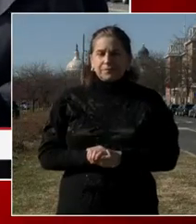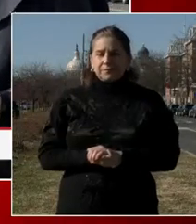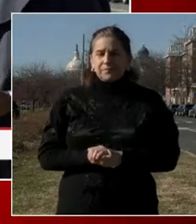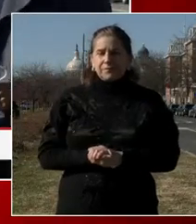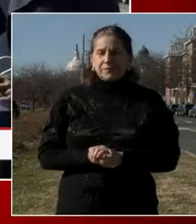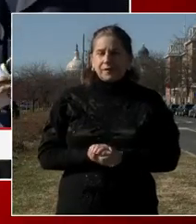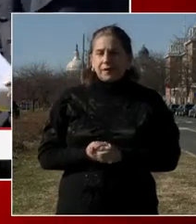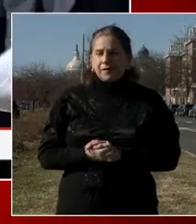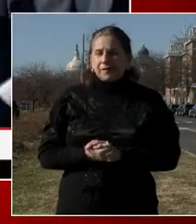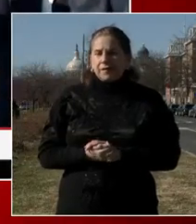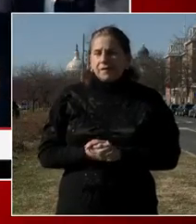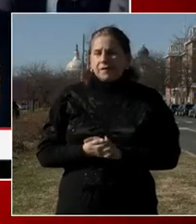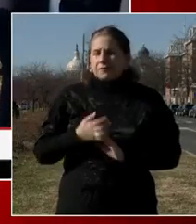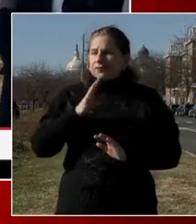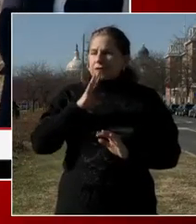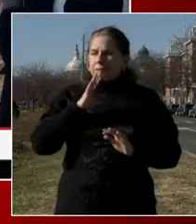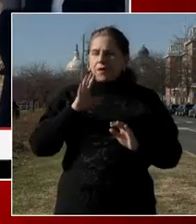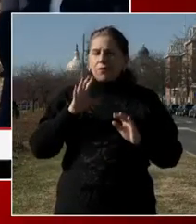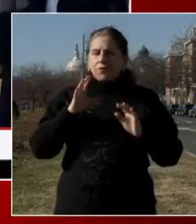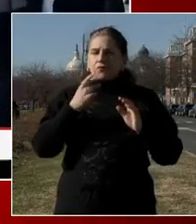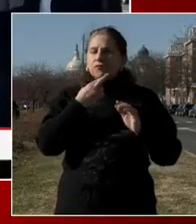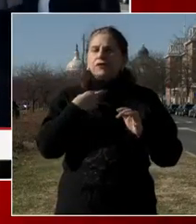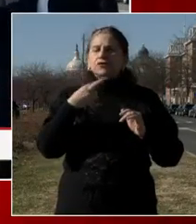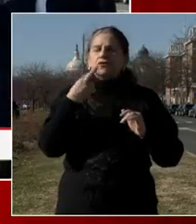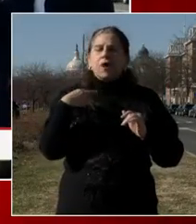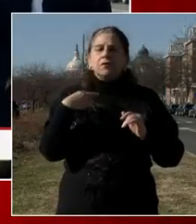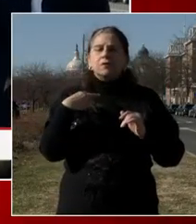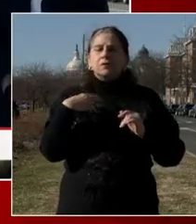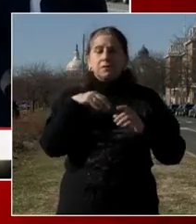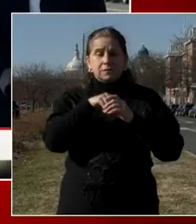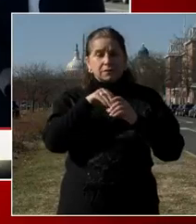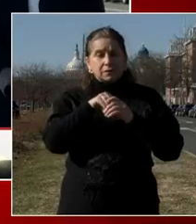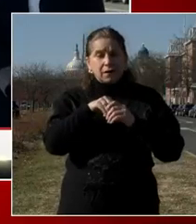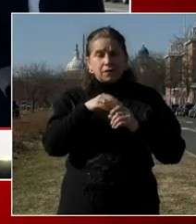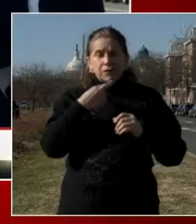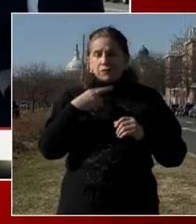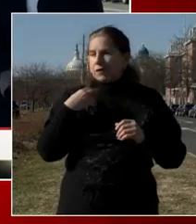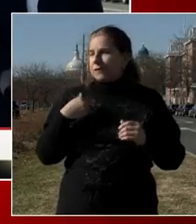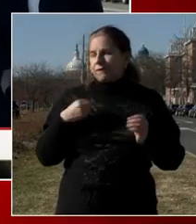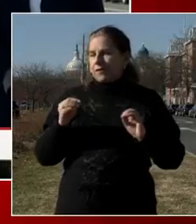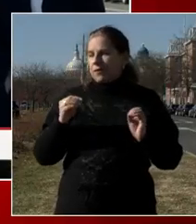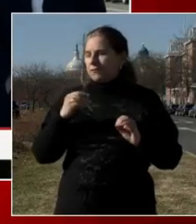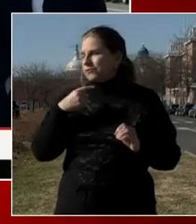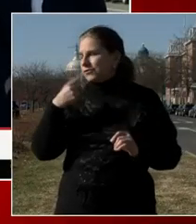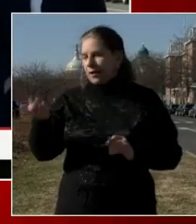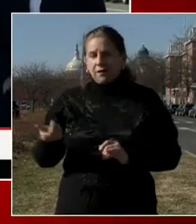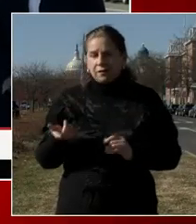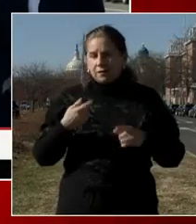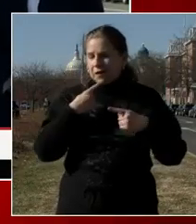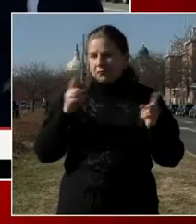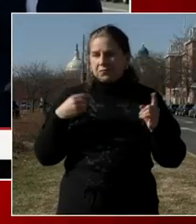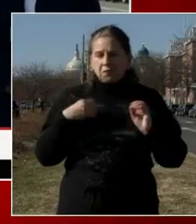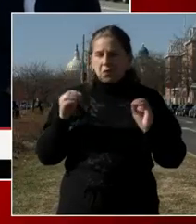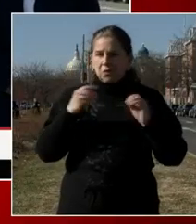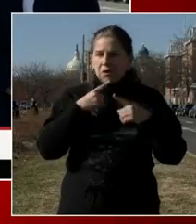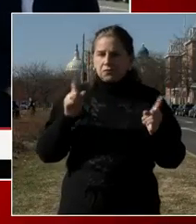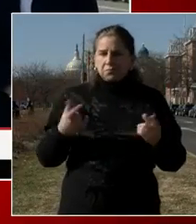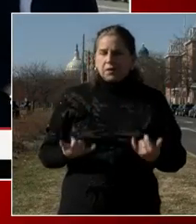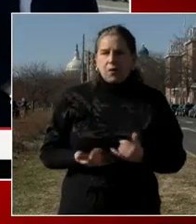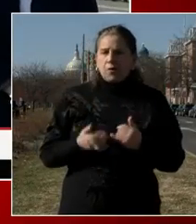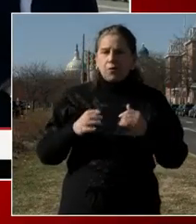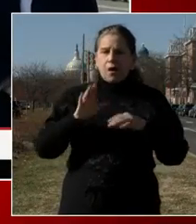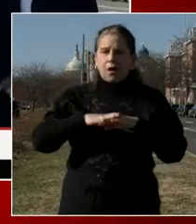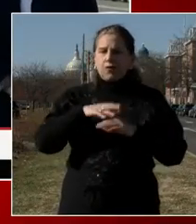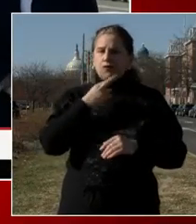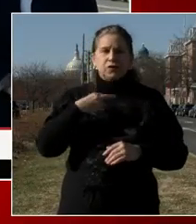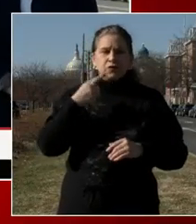on January 22nd? I don't have anything to announce, uh, about, about that, uh, today, Mitch. Okay.